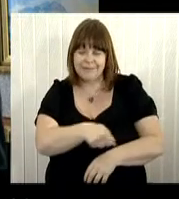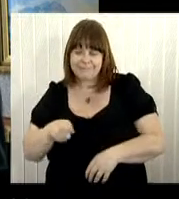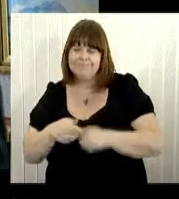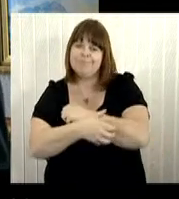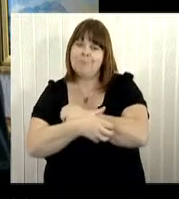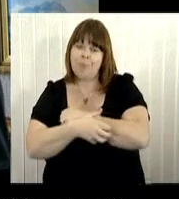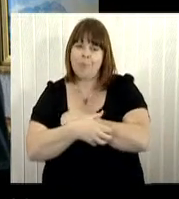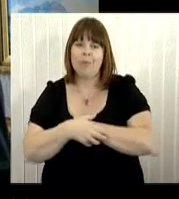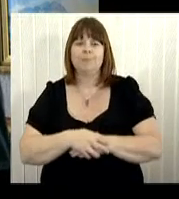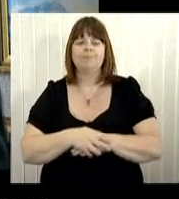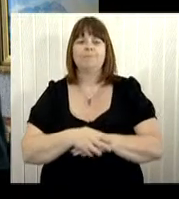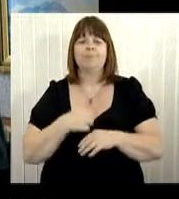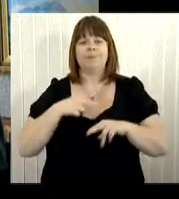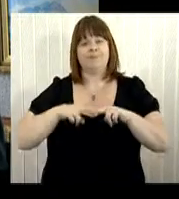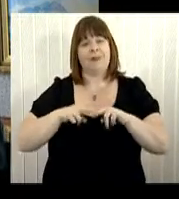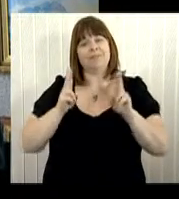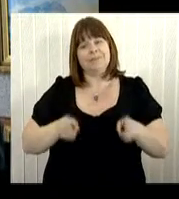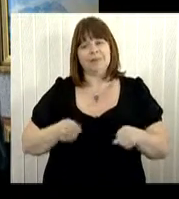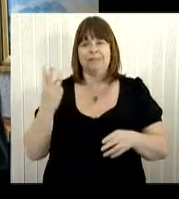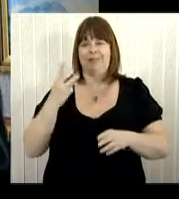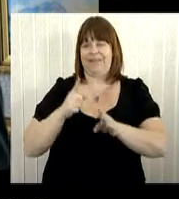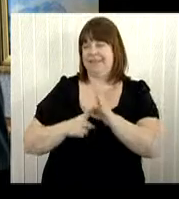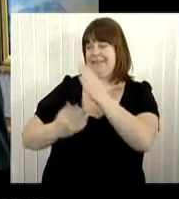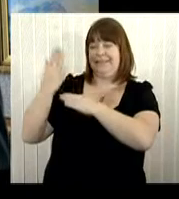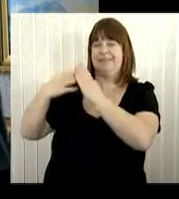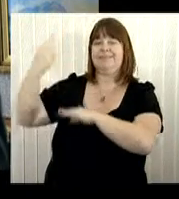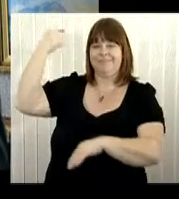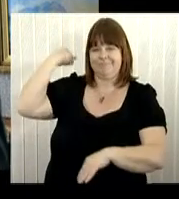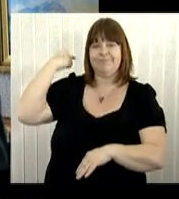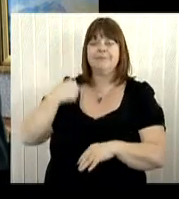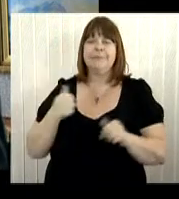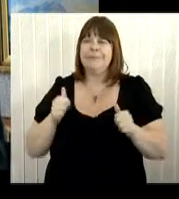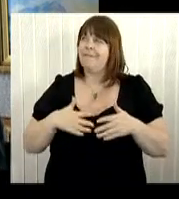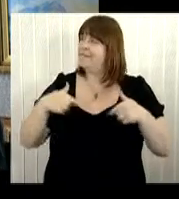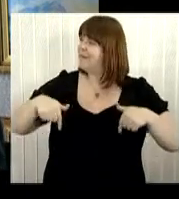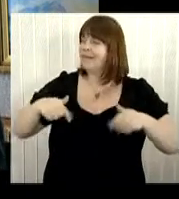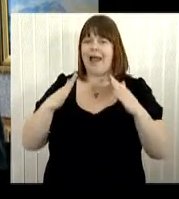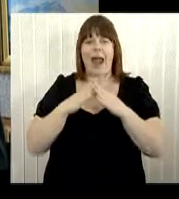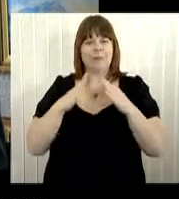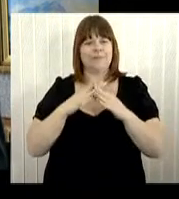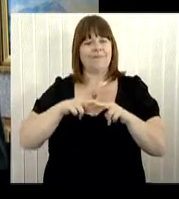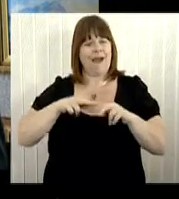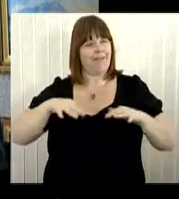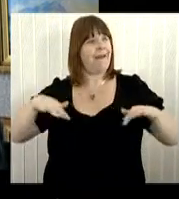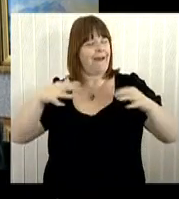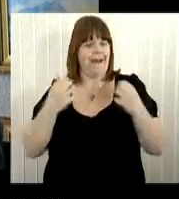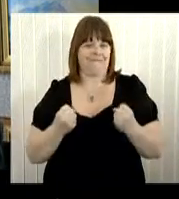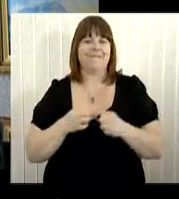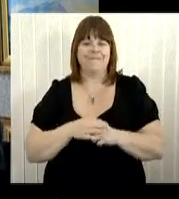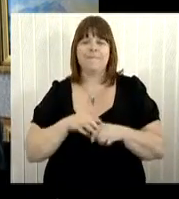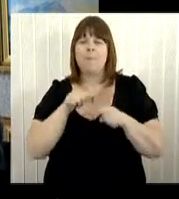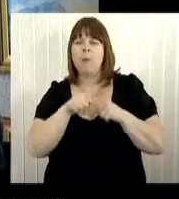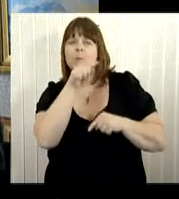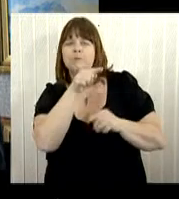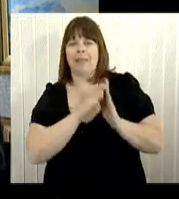my father. He died 13 years ago. But you can still feel his presence in this house, particularly